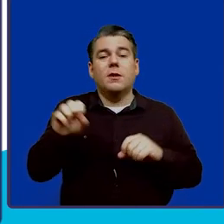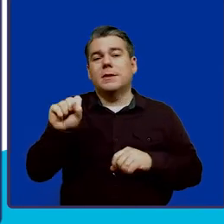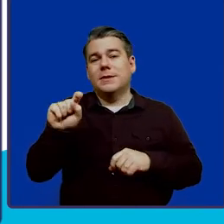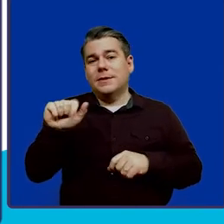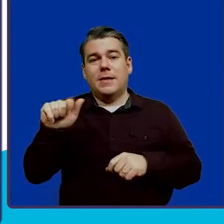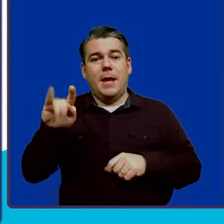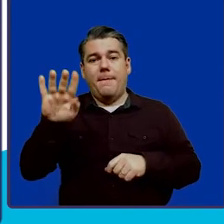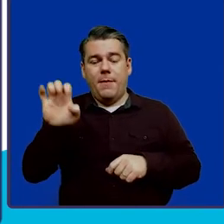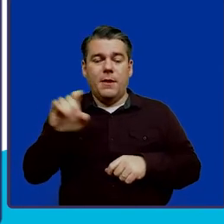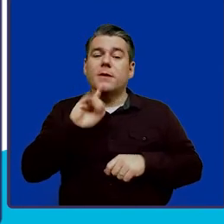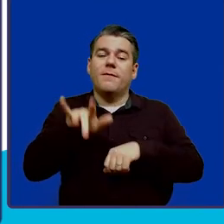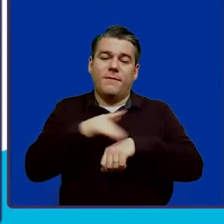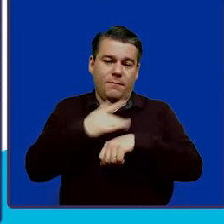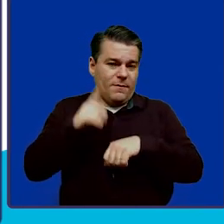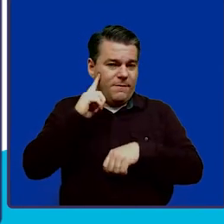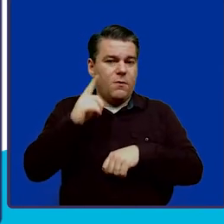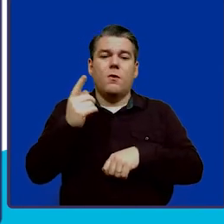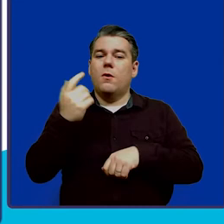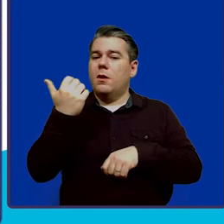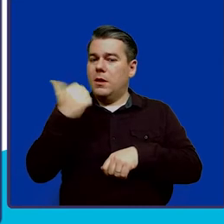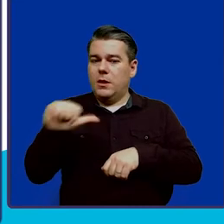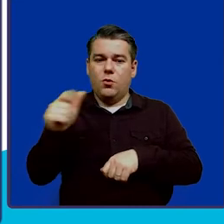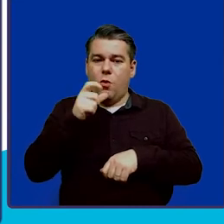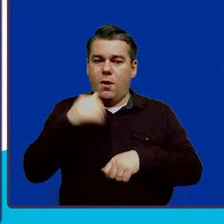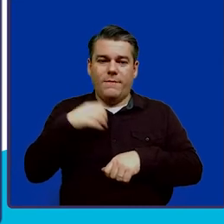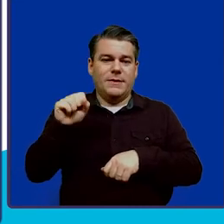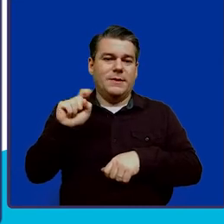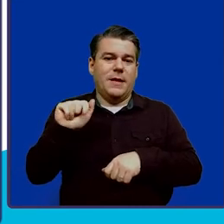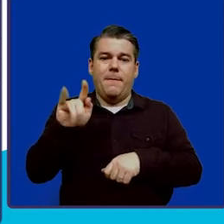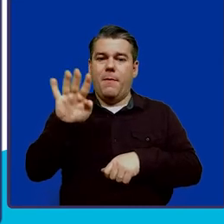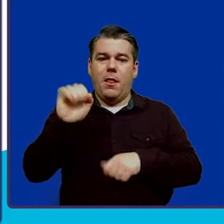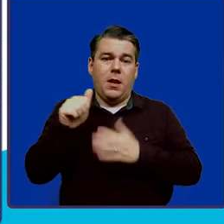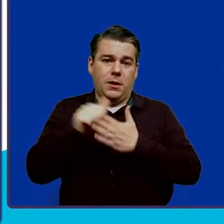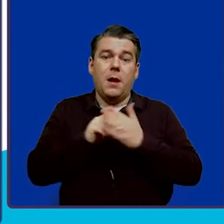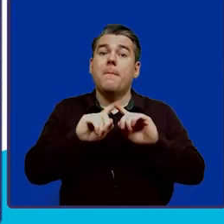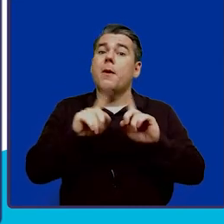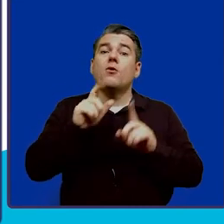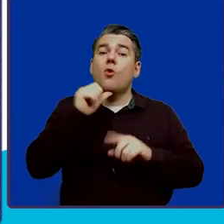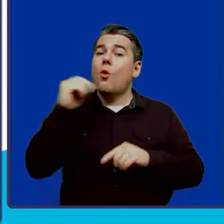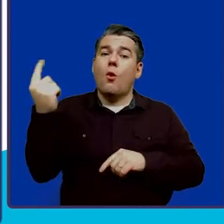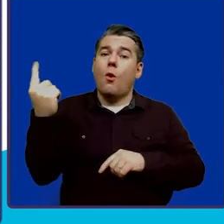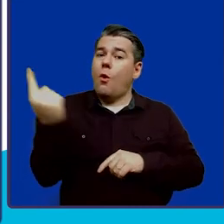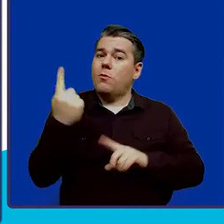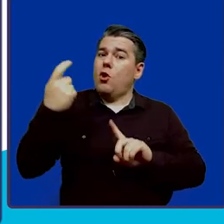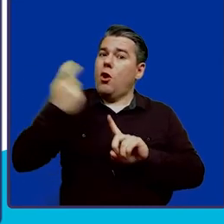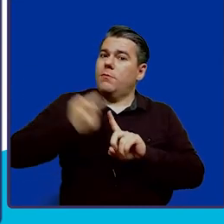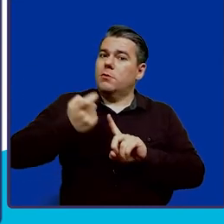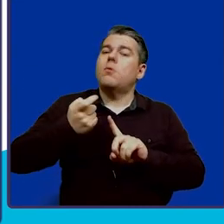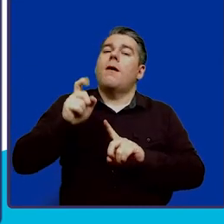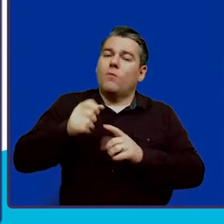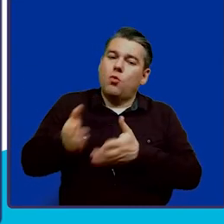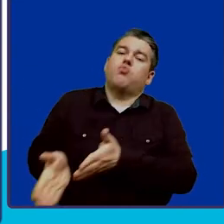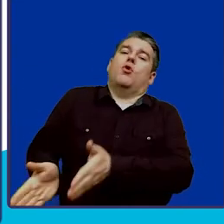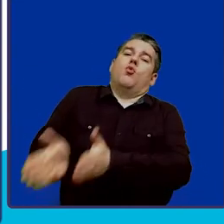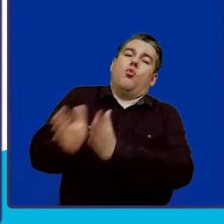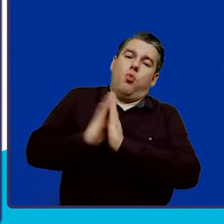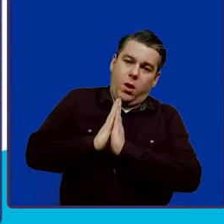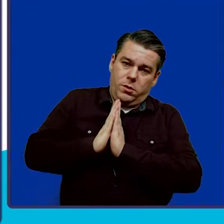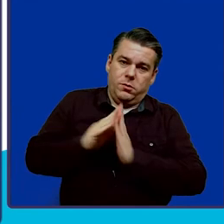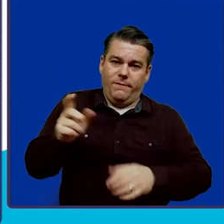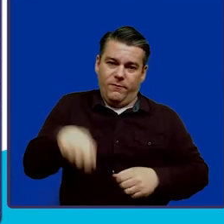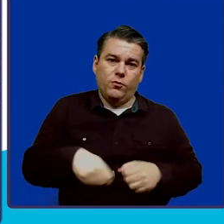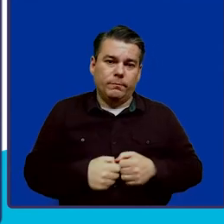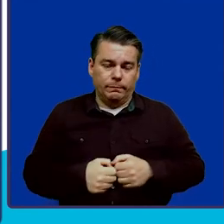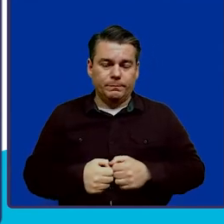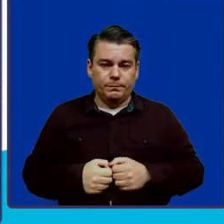card is available to everyone with a Stable account. However, they don't come automatic, you do have to make a request to receive the